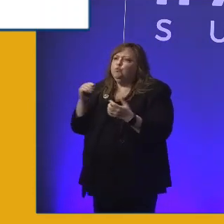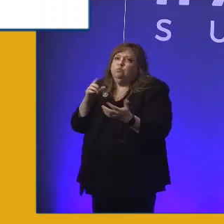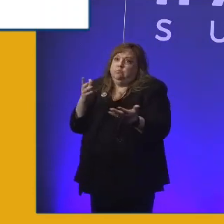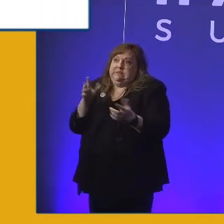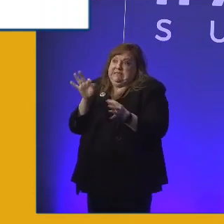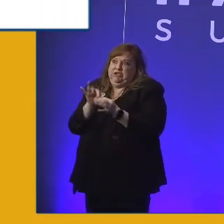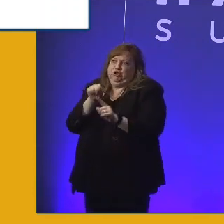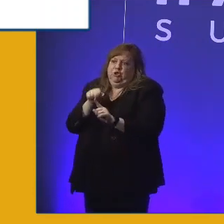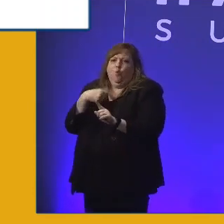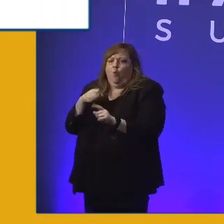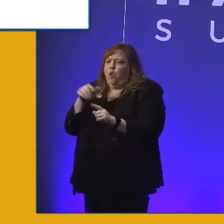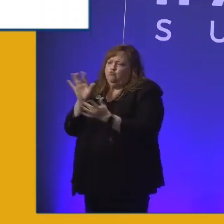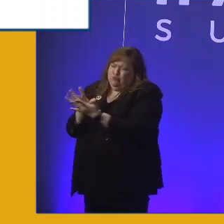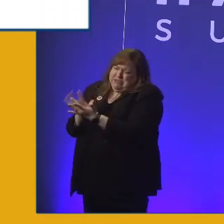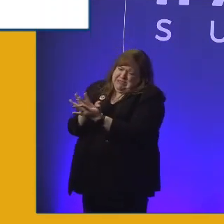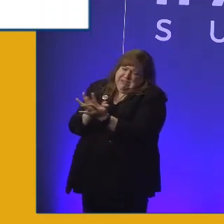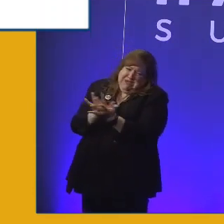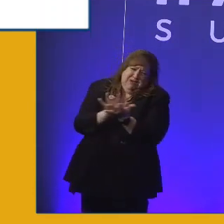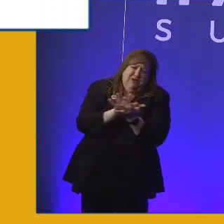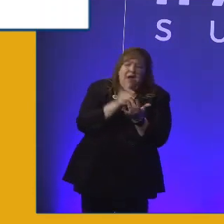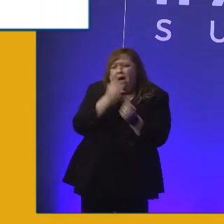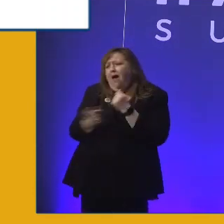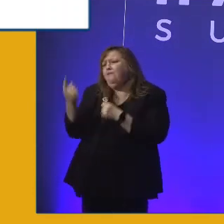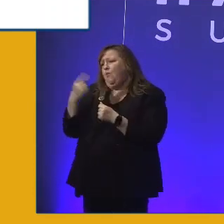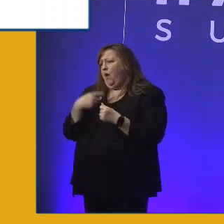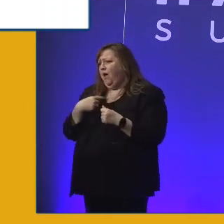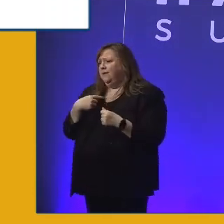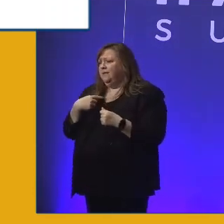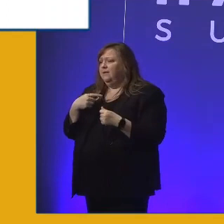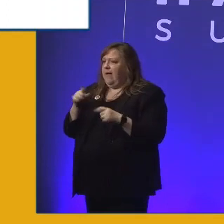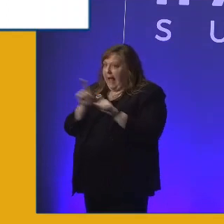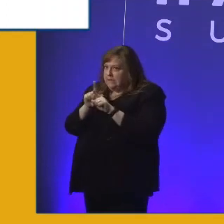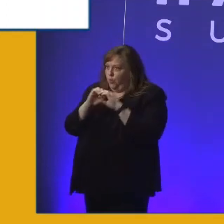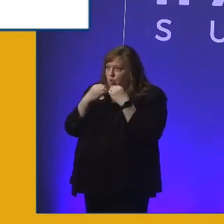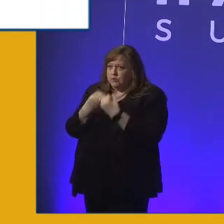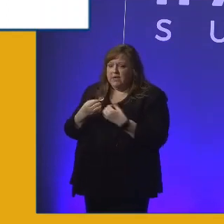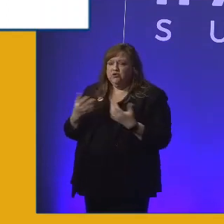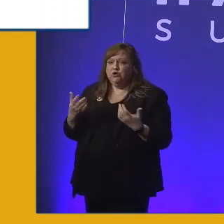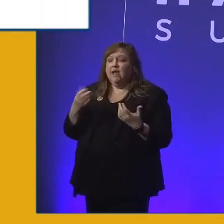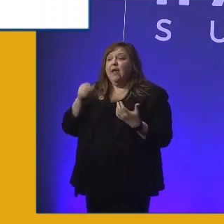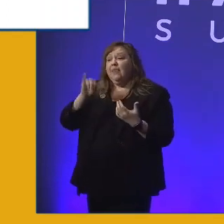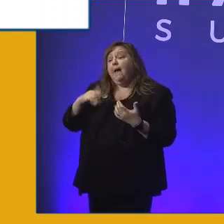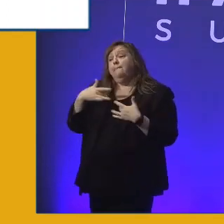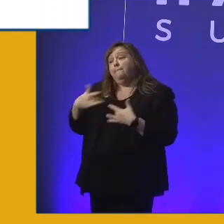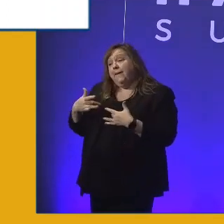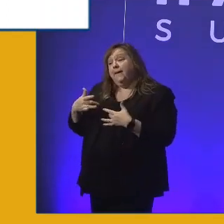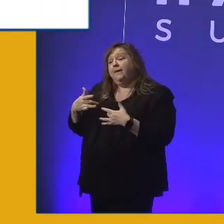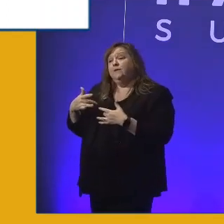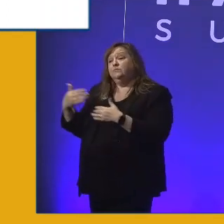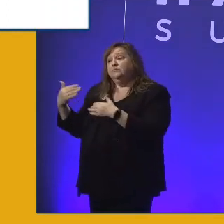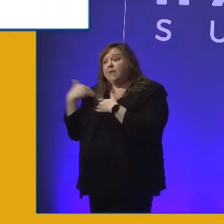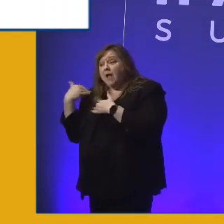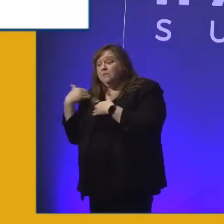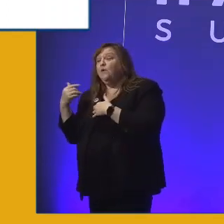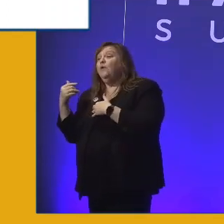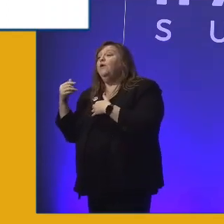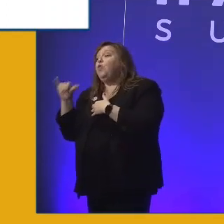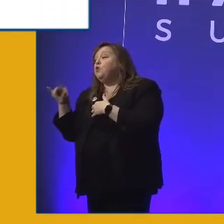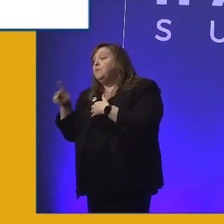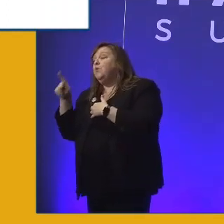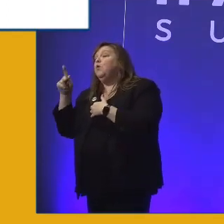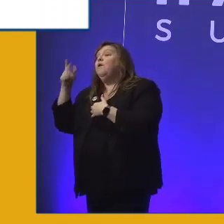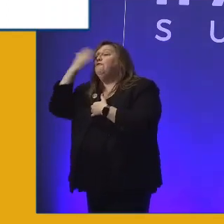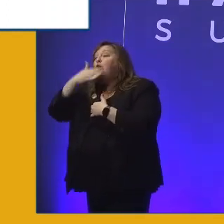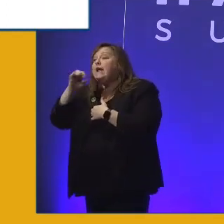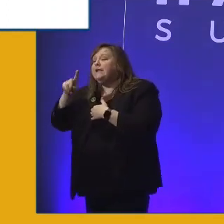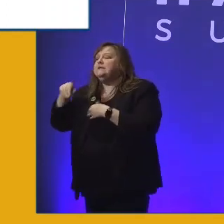reach everybody that we're trying to reach as an organization. And typically, that sits with the people who are out there selling the product, the front end.